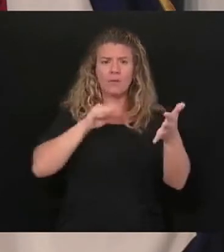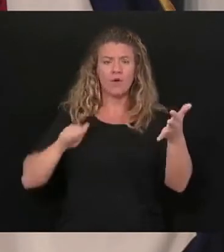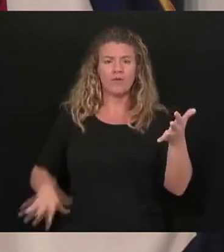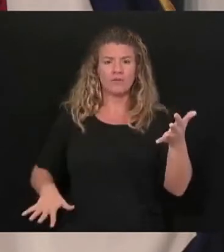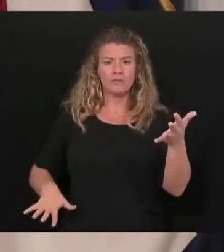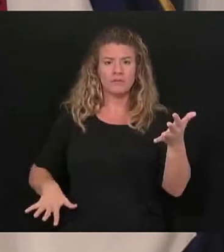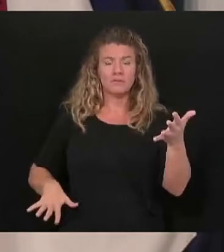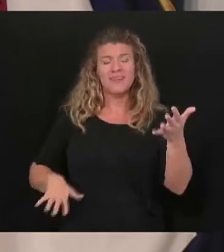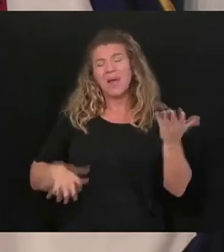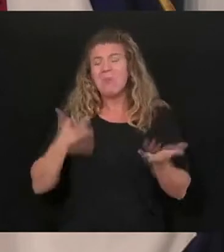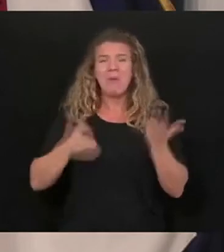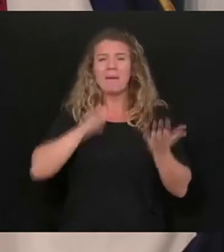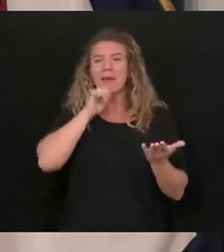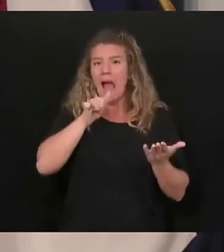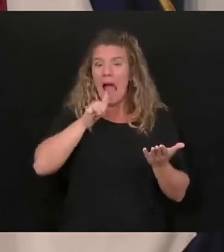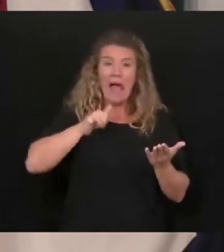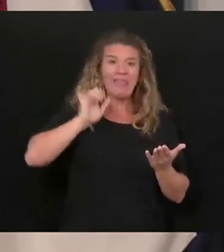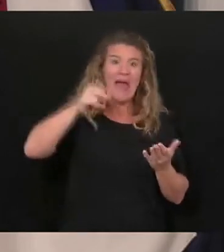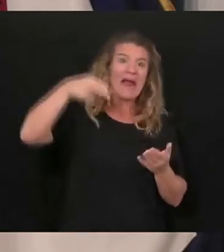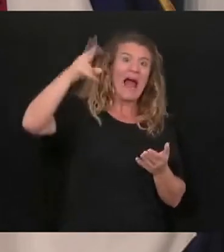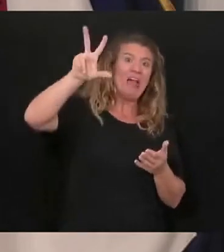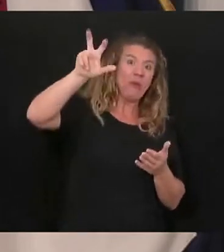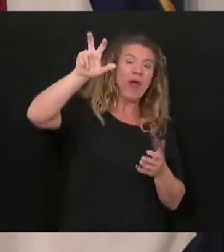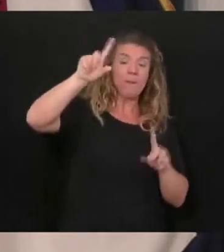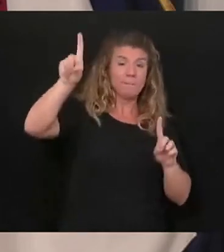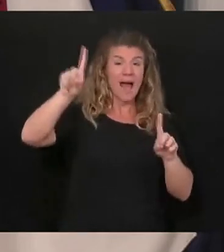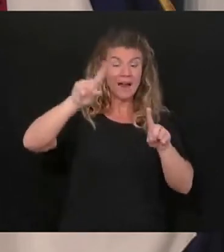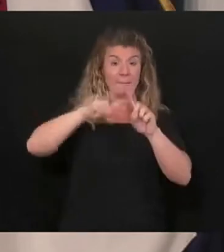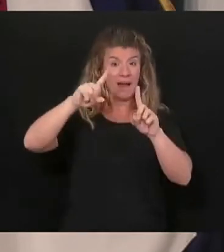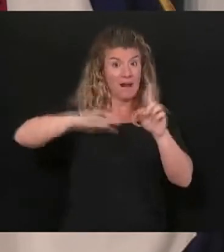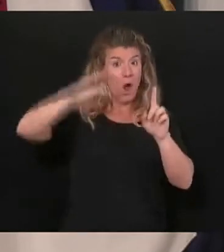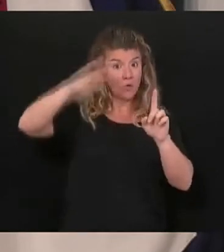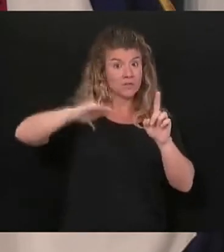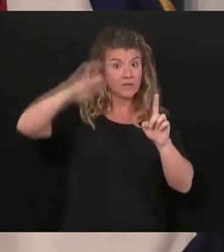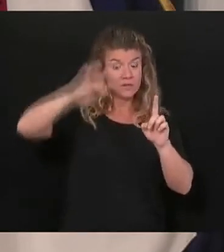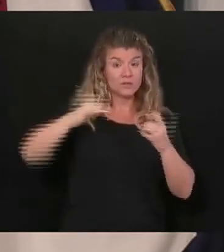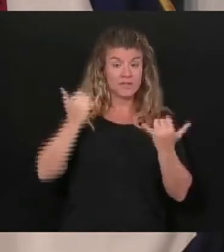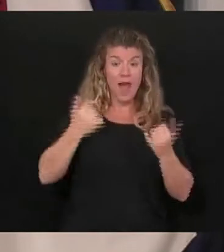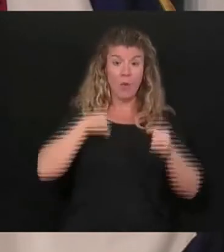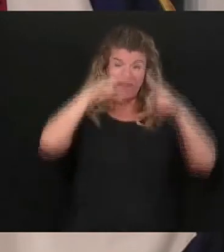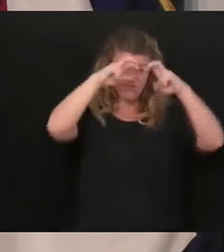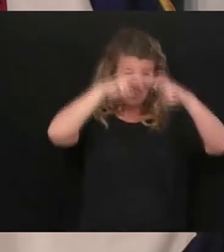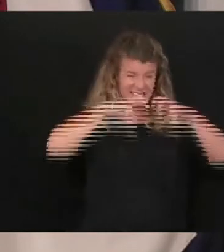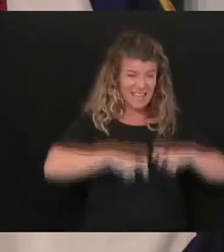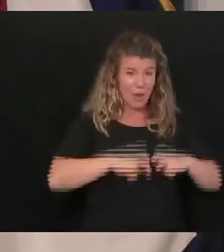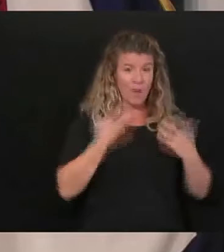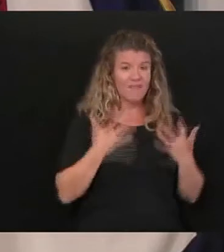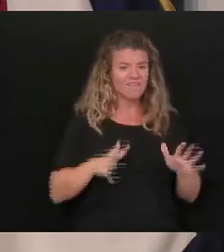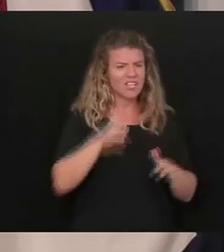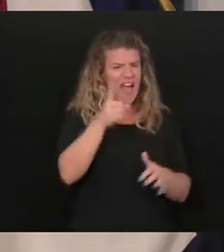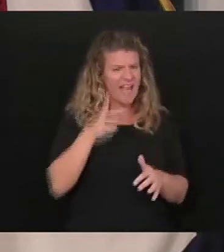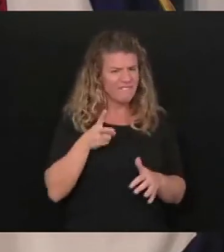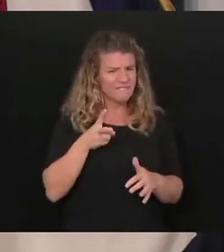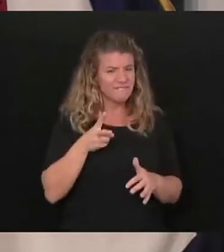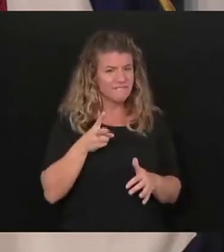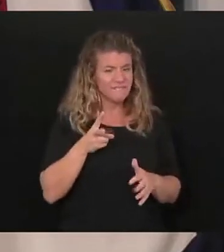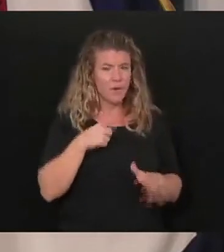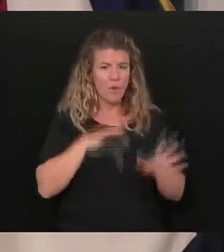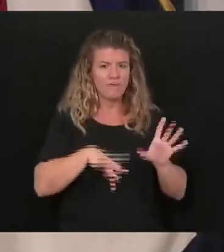be that high. But we have now worked through about half of that and we're finding